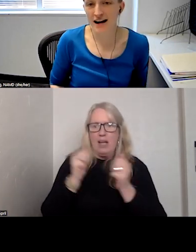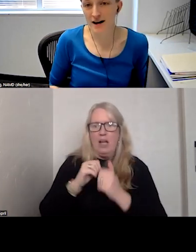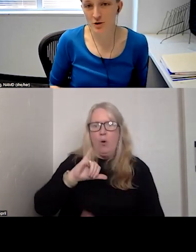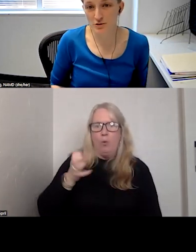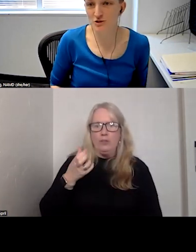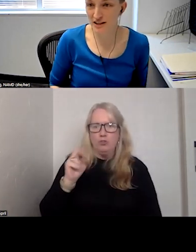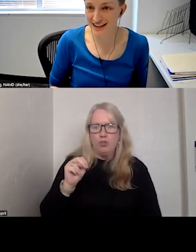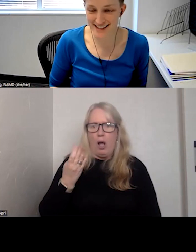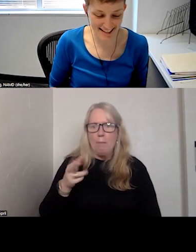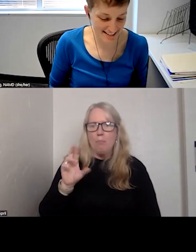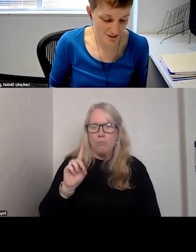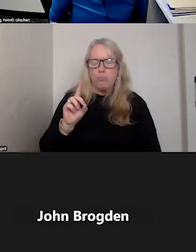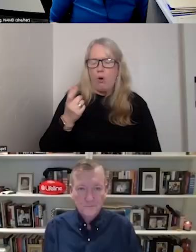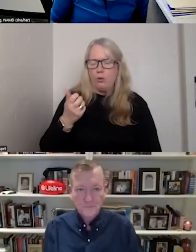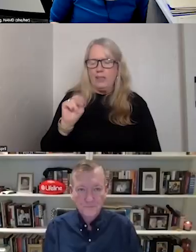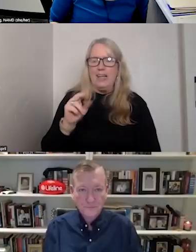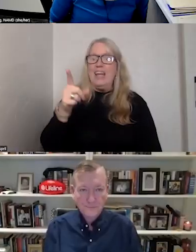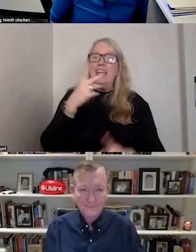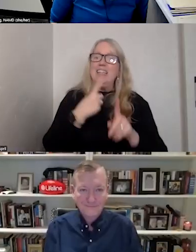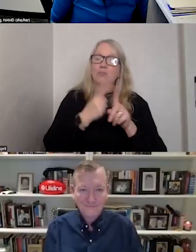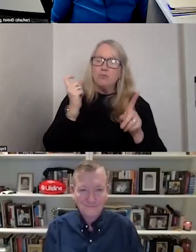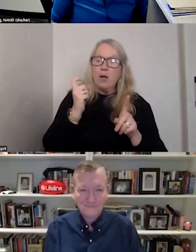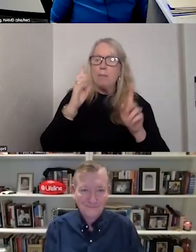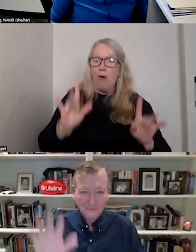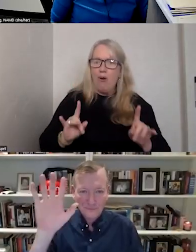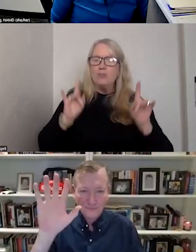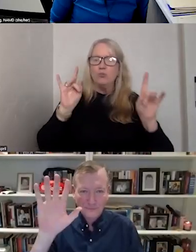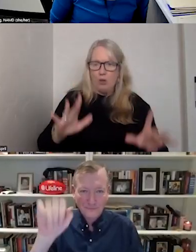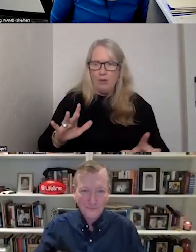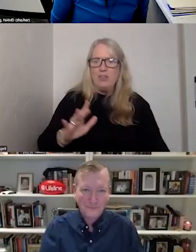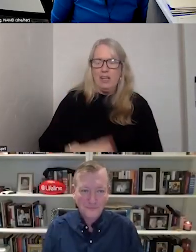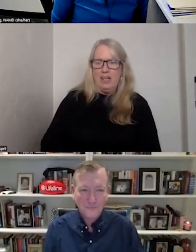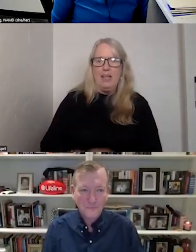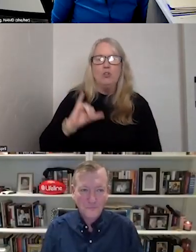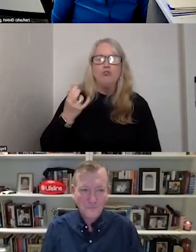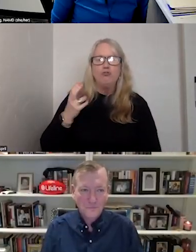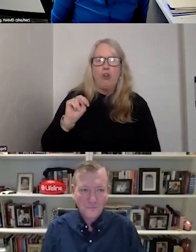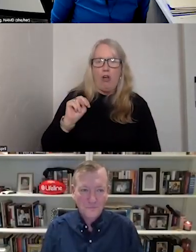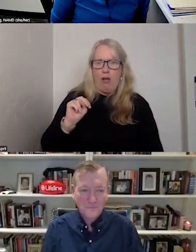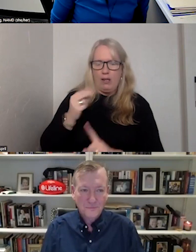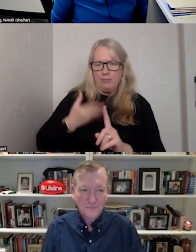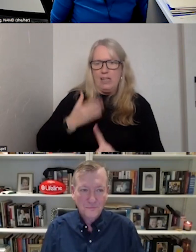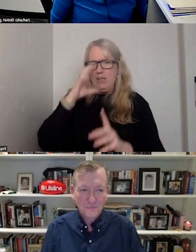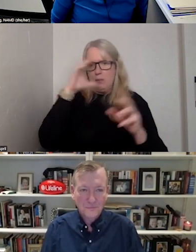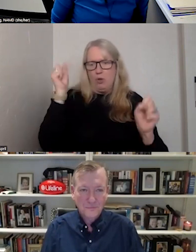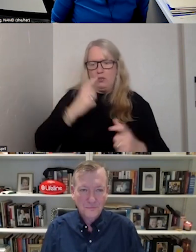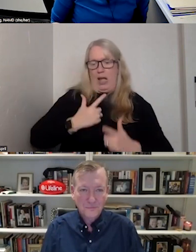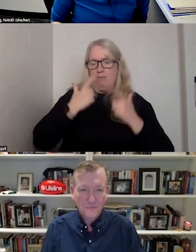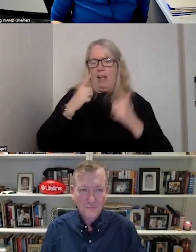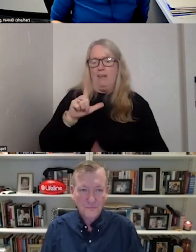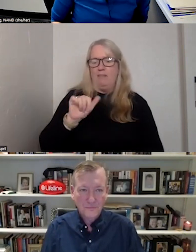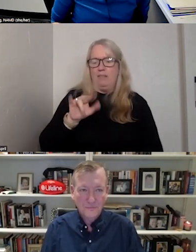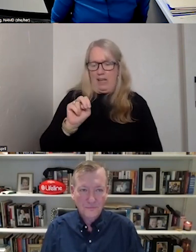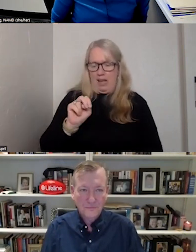who is joining us, as I said, all the way from from Australia. John is the the president of Lifeline International.